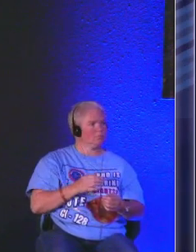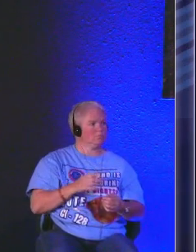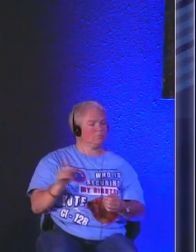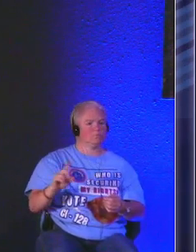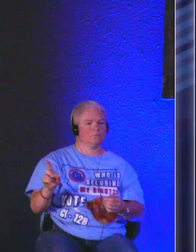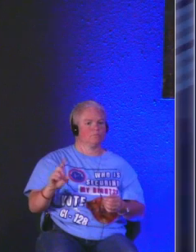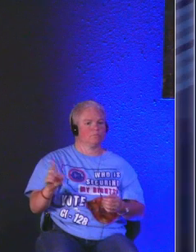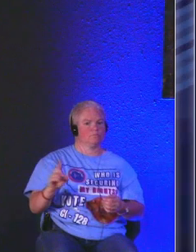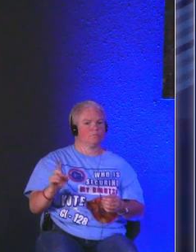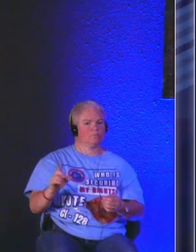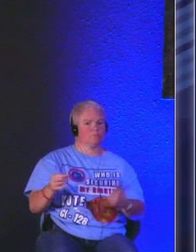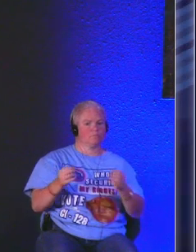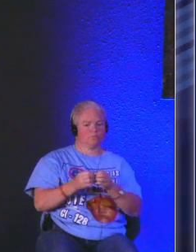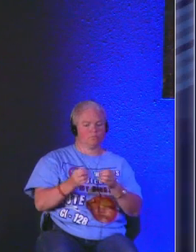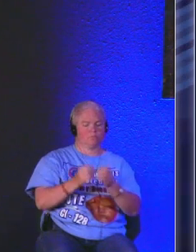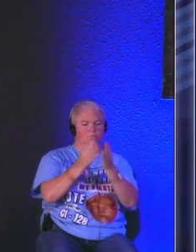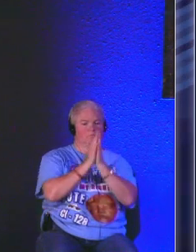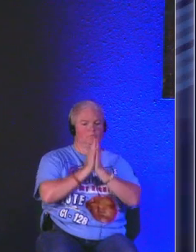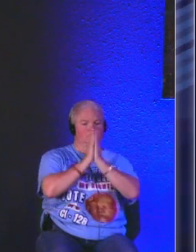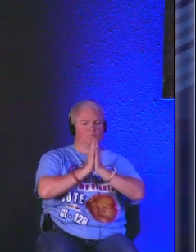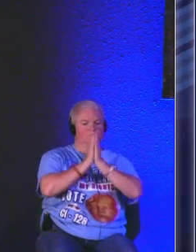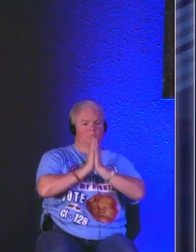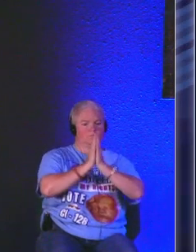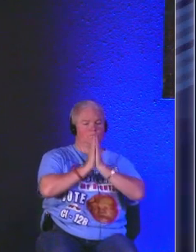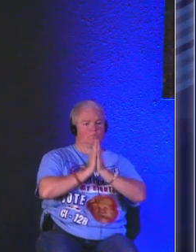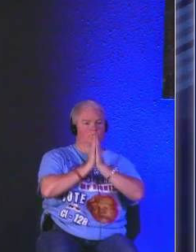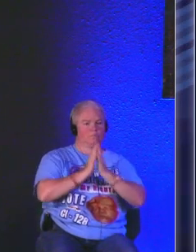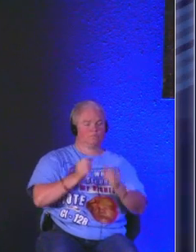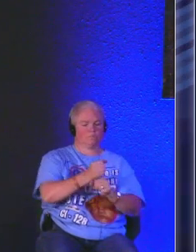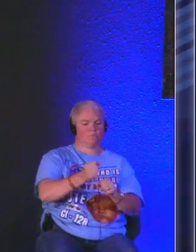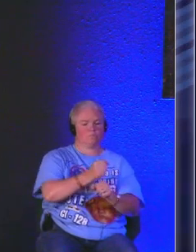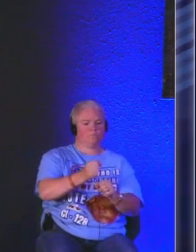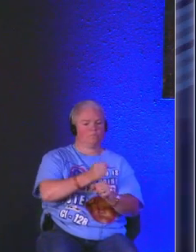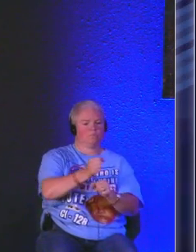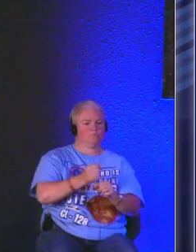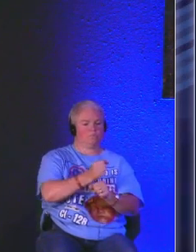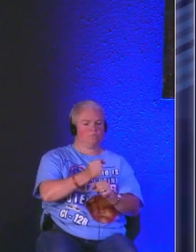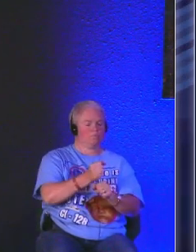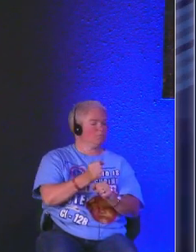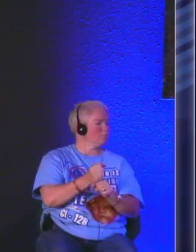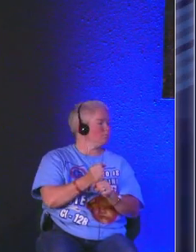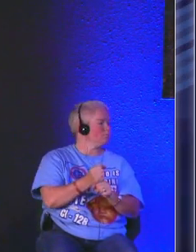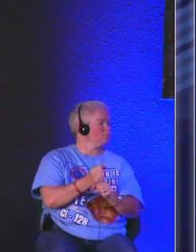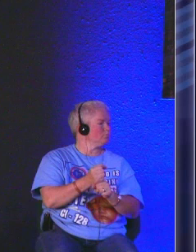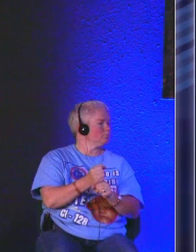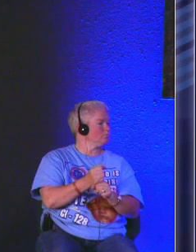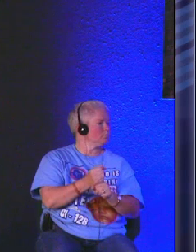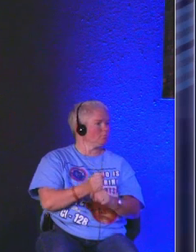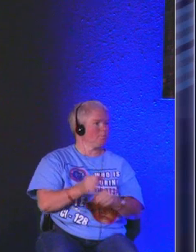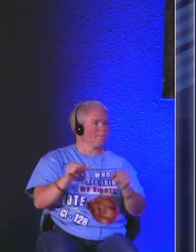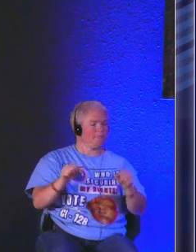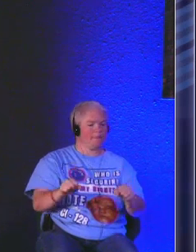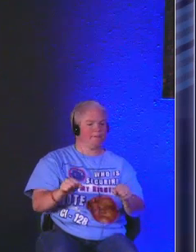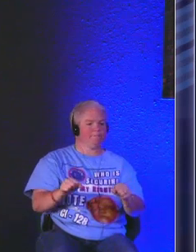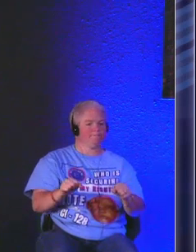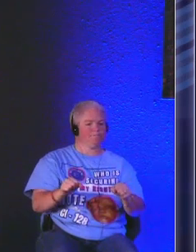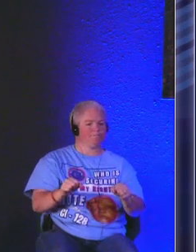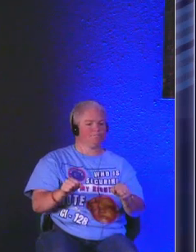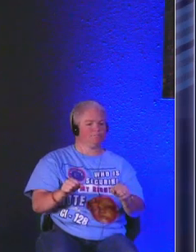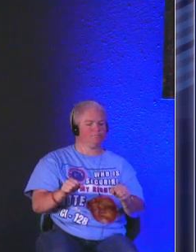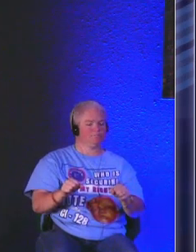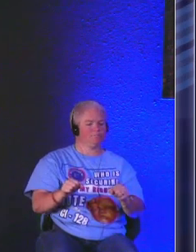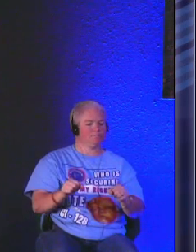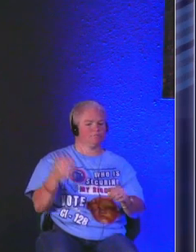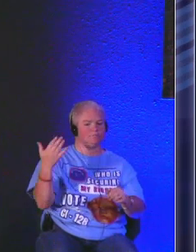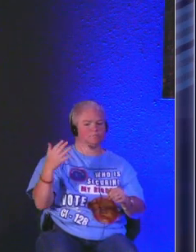but where are they they missed most all of worship well they're they're still in the cafe doing what they need to do so if you can set your